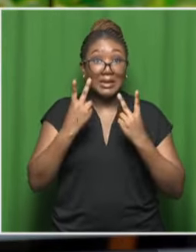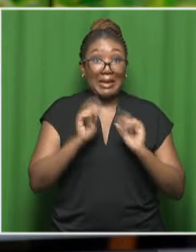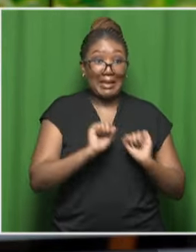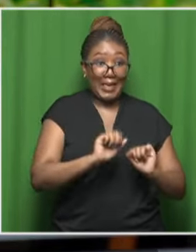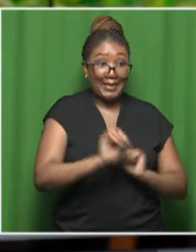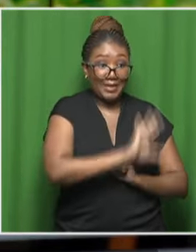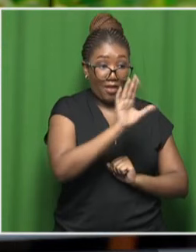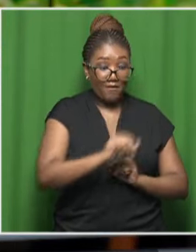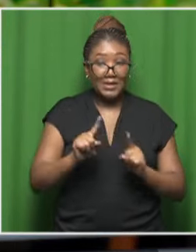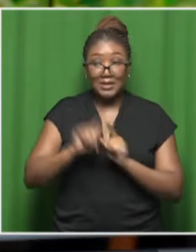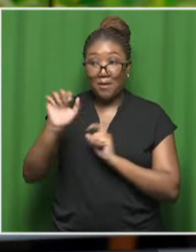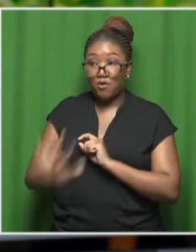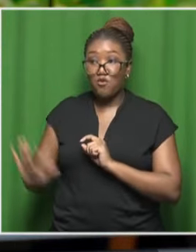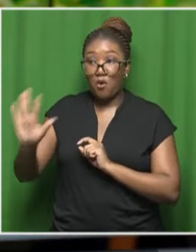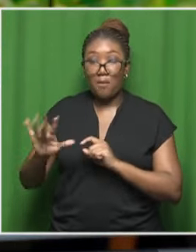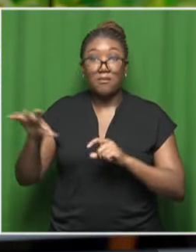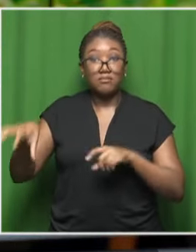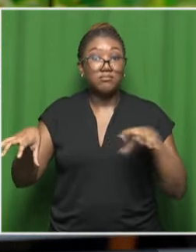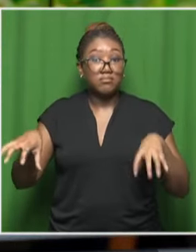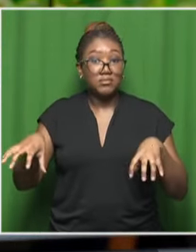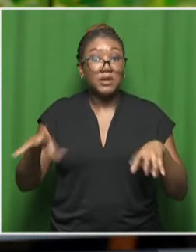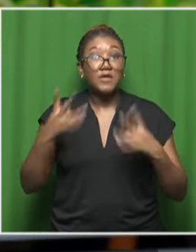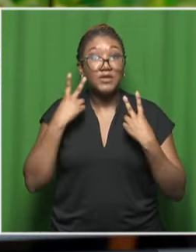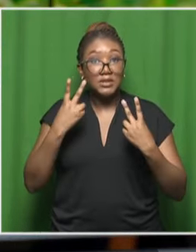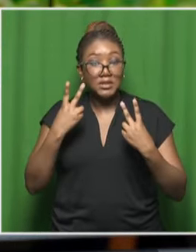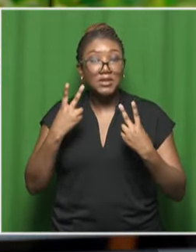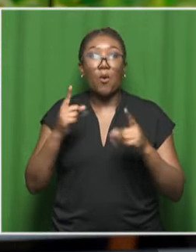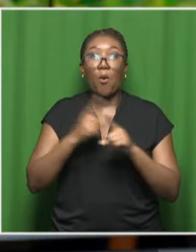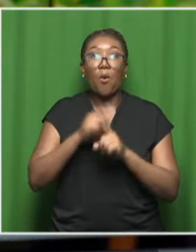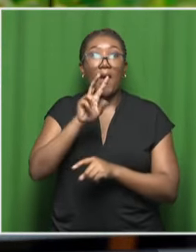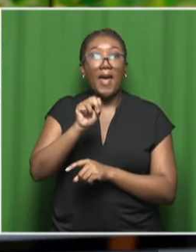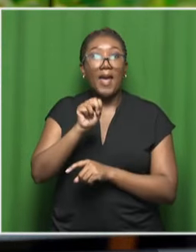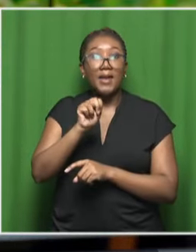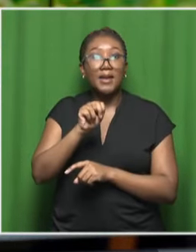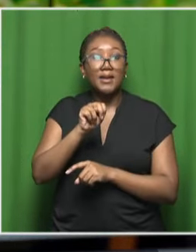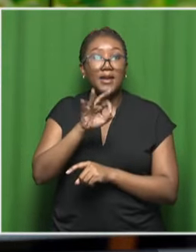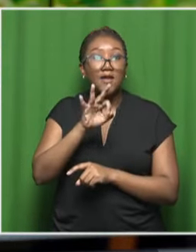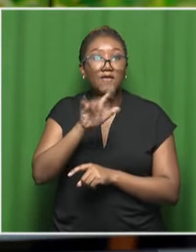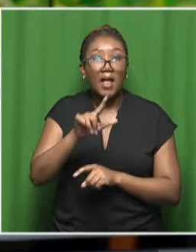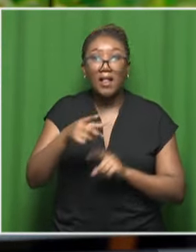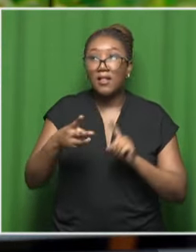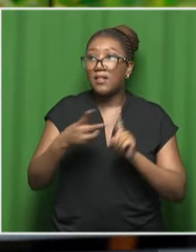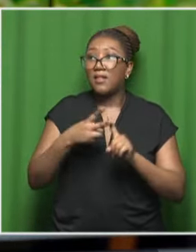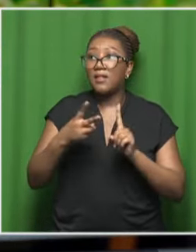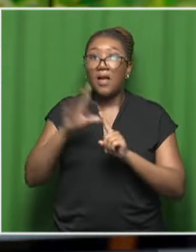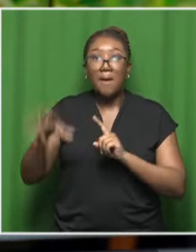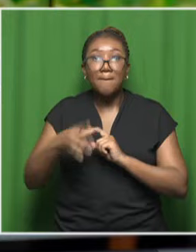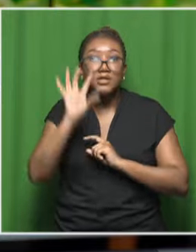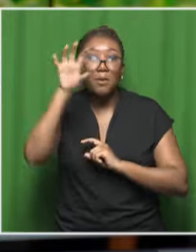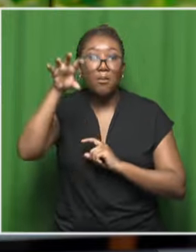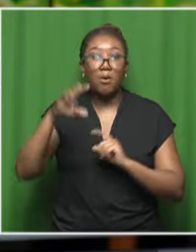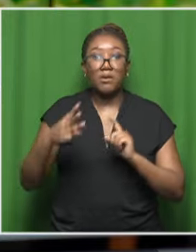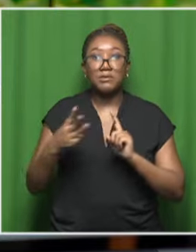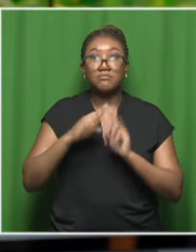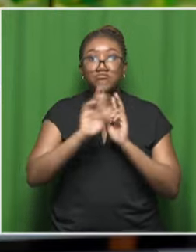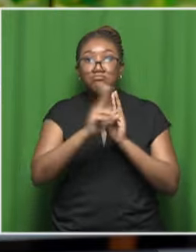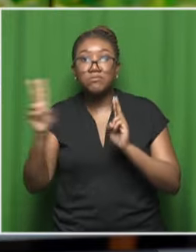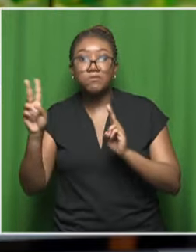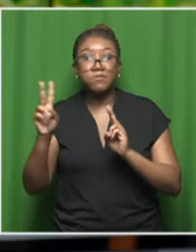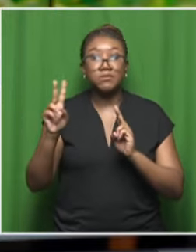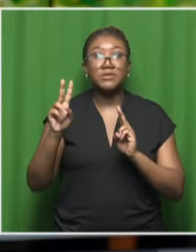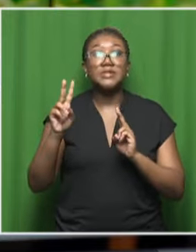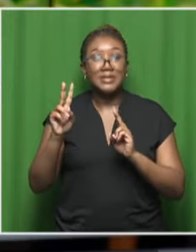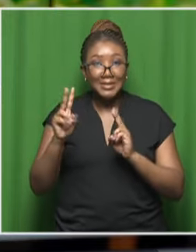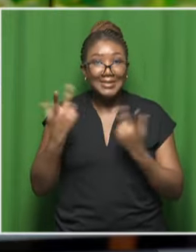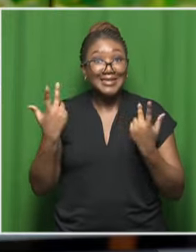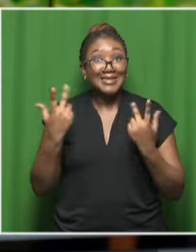in South Africa. It's also not an unusual phenomenon. know, the NFL, NBA also suffer similar stats. And I think in South Africa, we